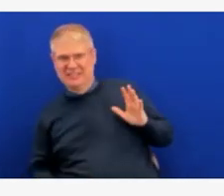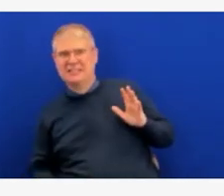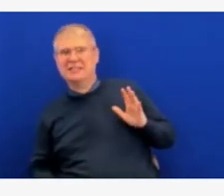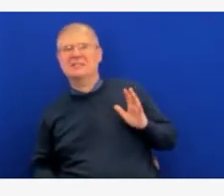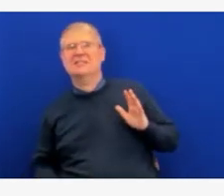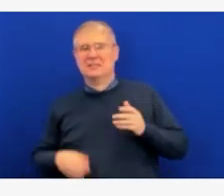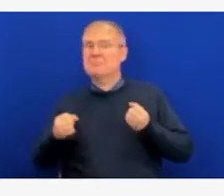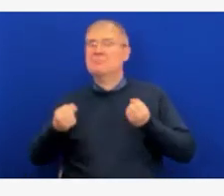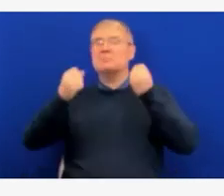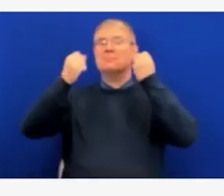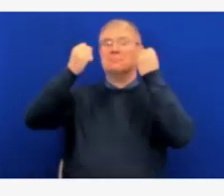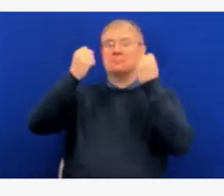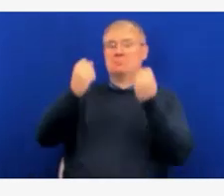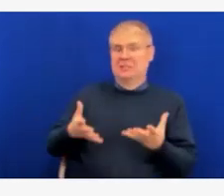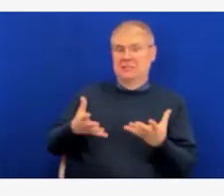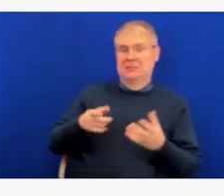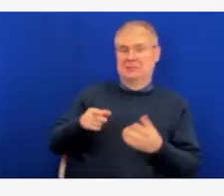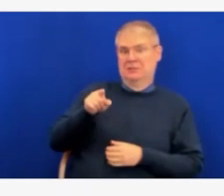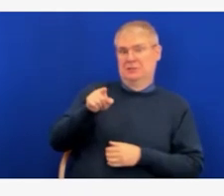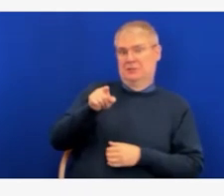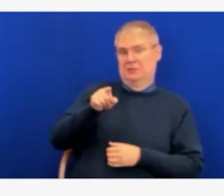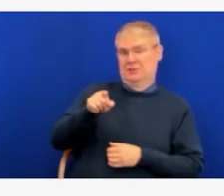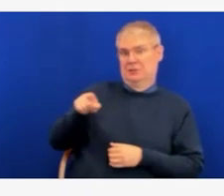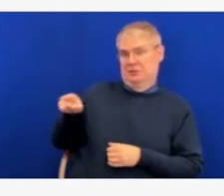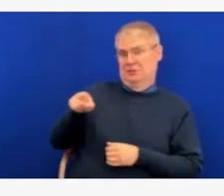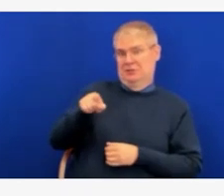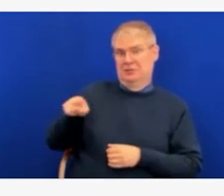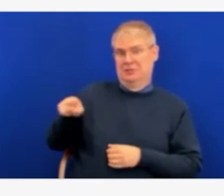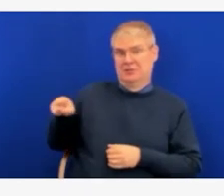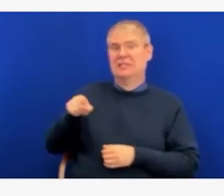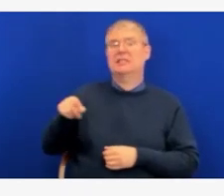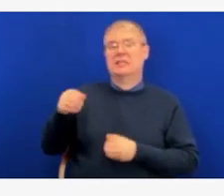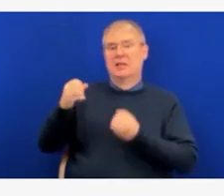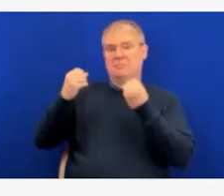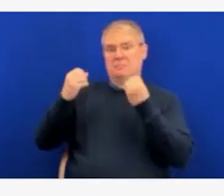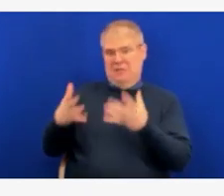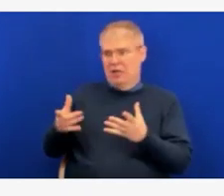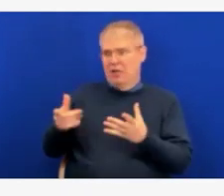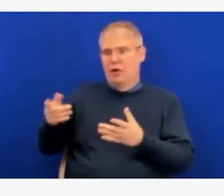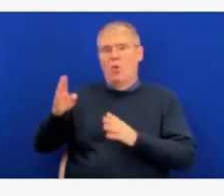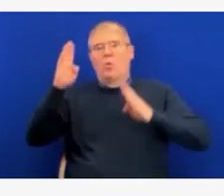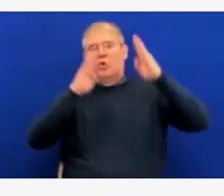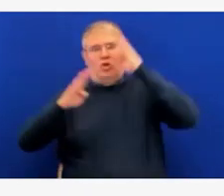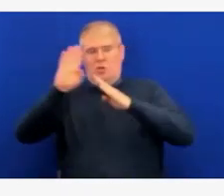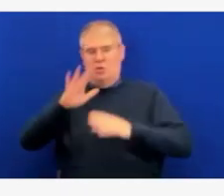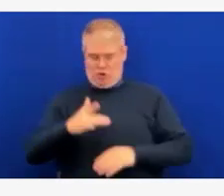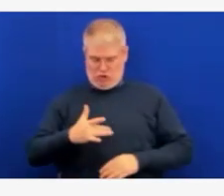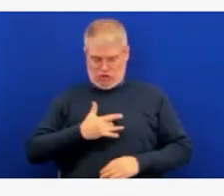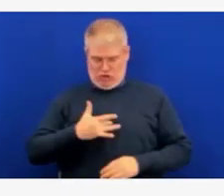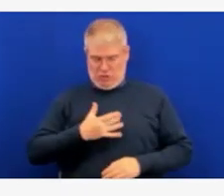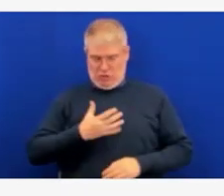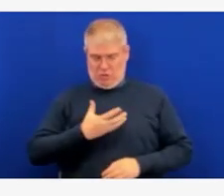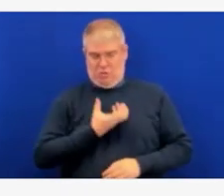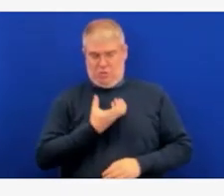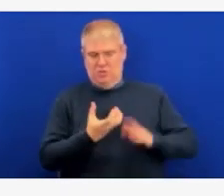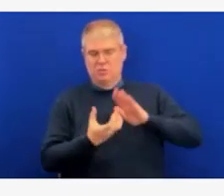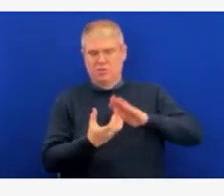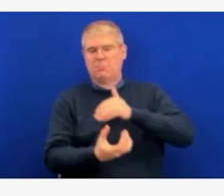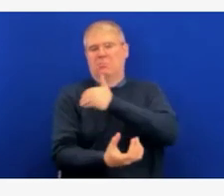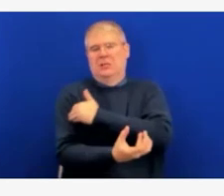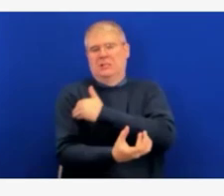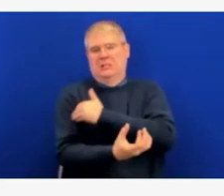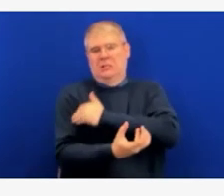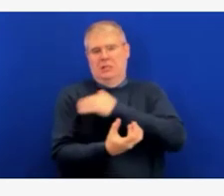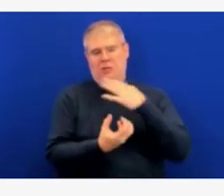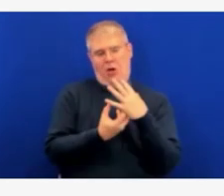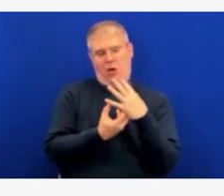There have been rare cases observed in primarily older adolescents and young adults and more commonly